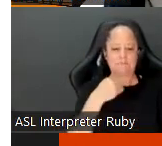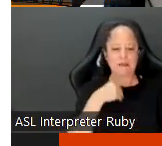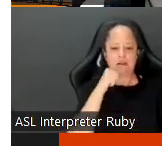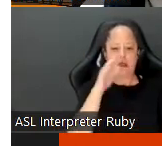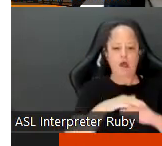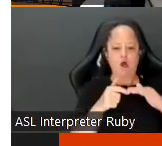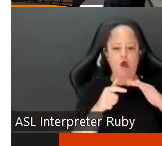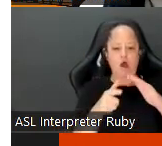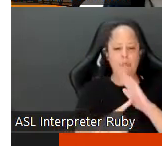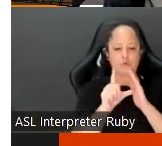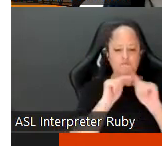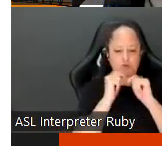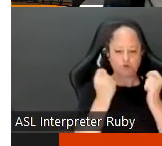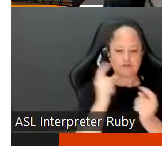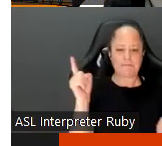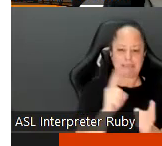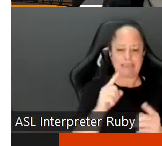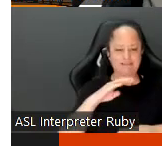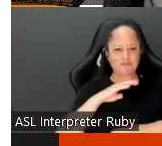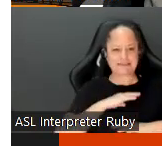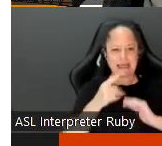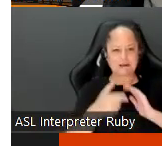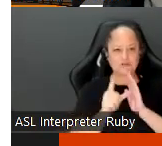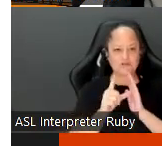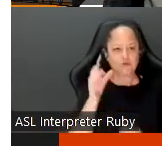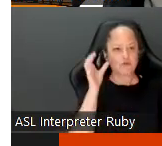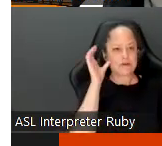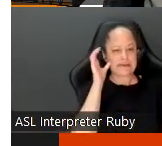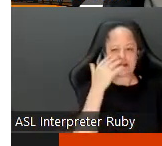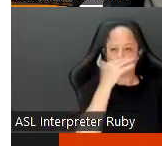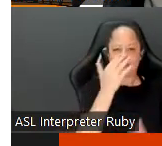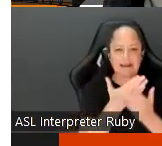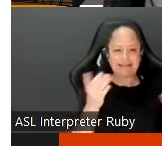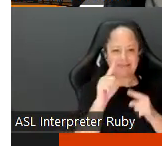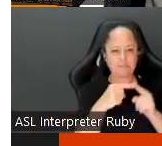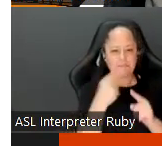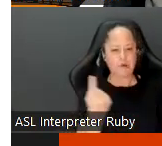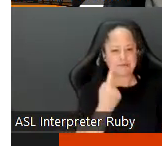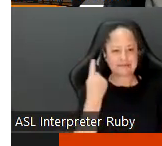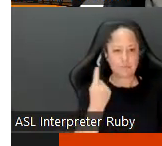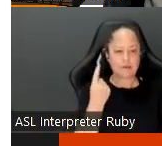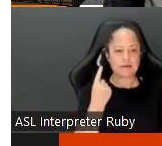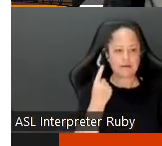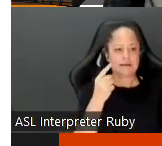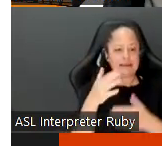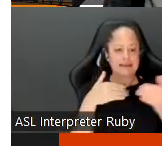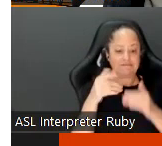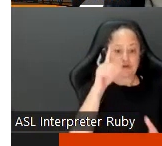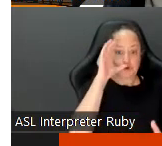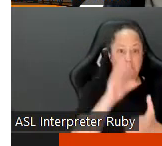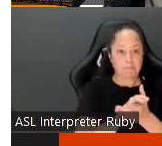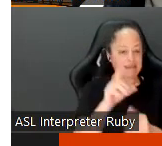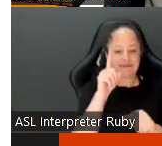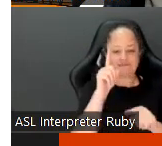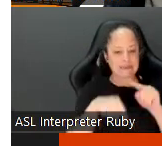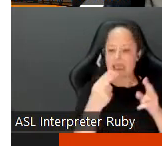a satisfactory review so if you hear some kind of crazy thing about someone um even if you believe it you